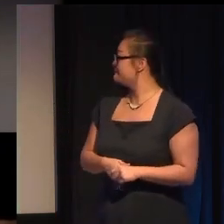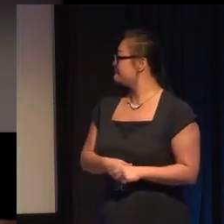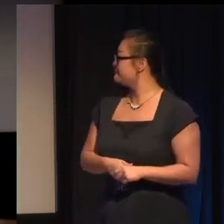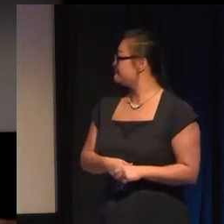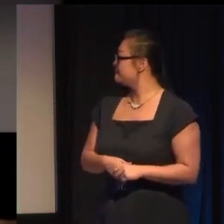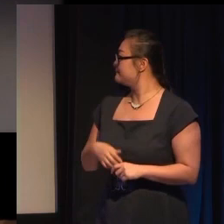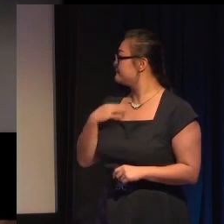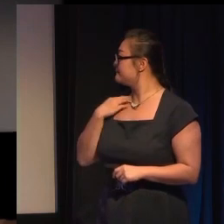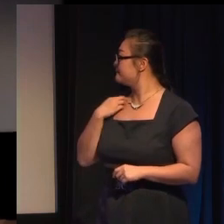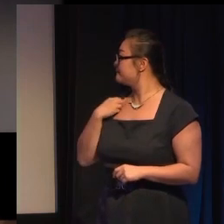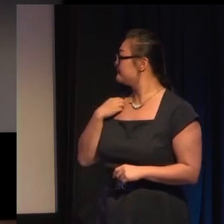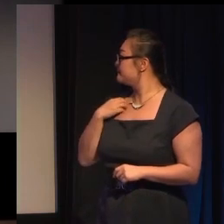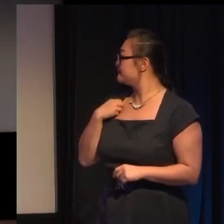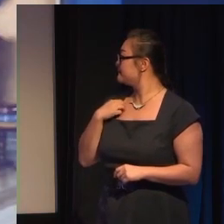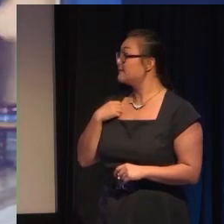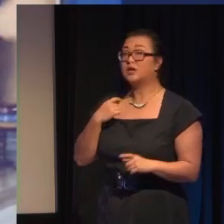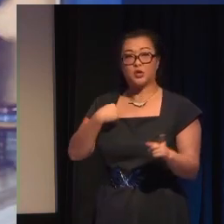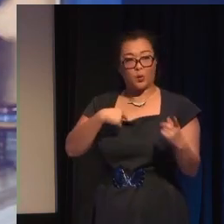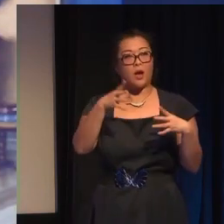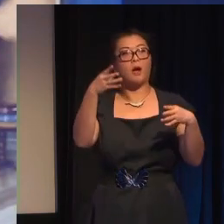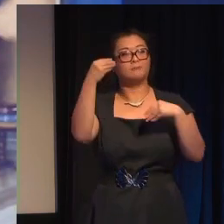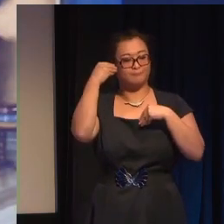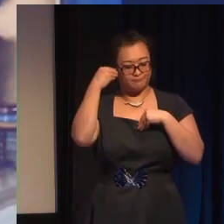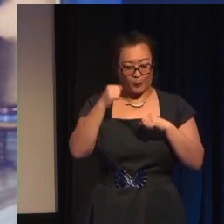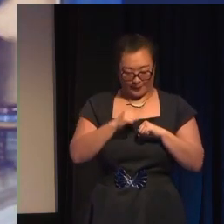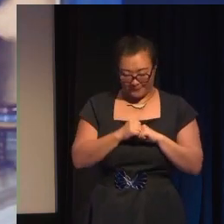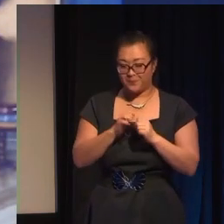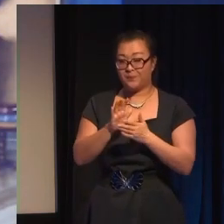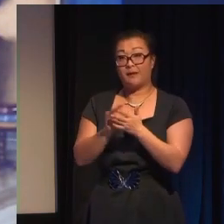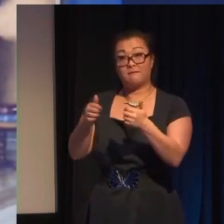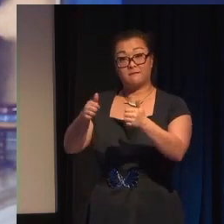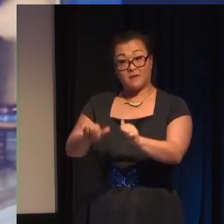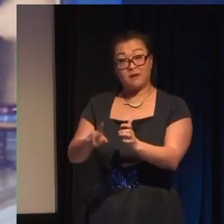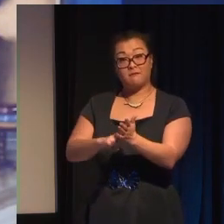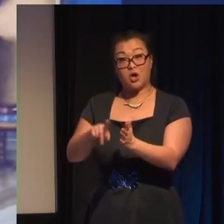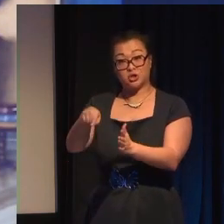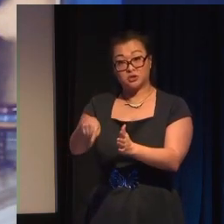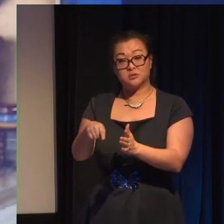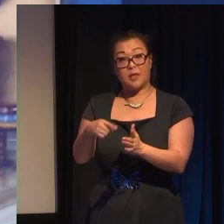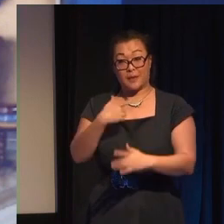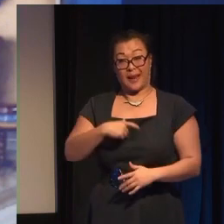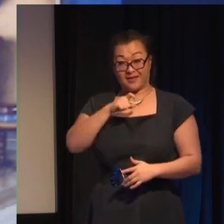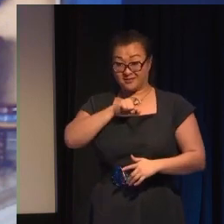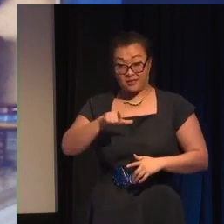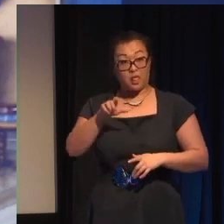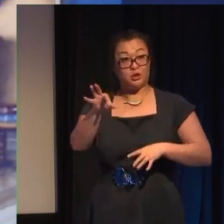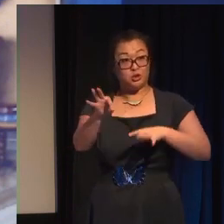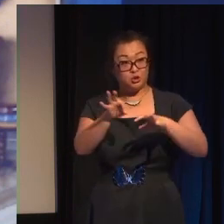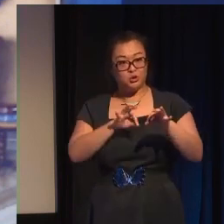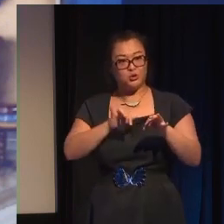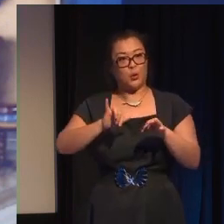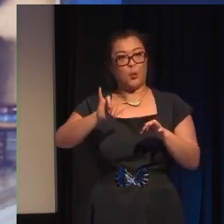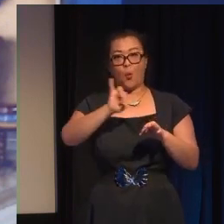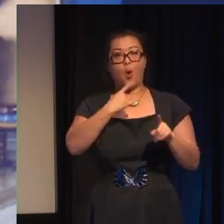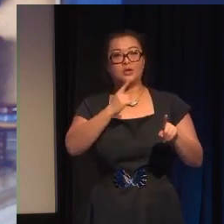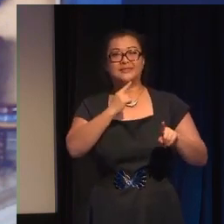so we listen to that and in the final version while the player still gets to choose which indignant thing to say Miles will always